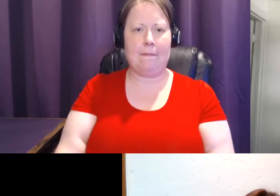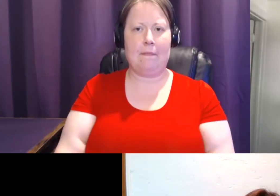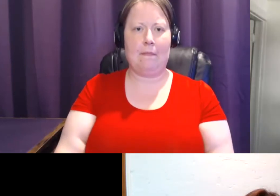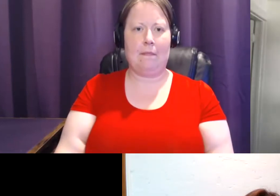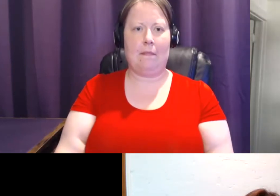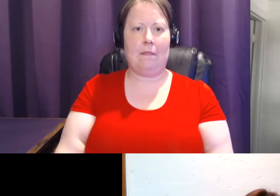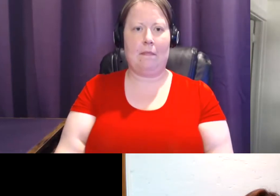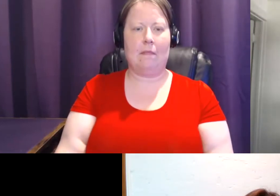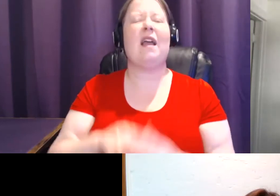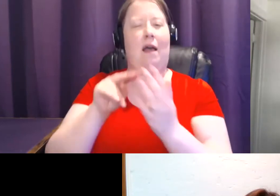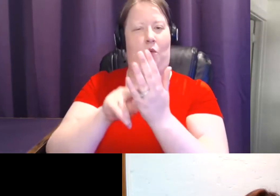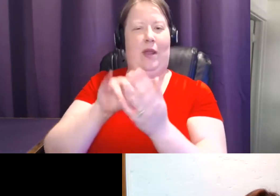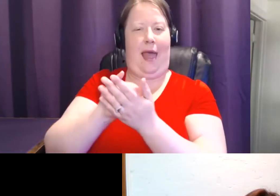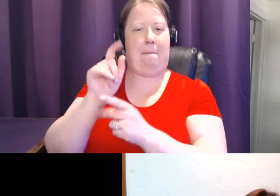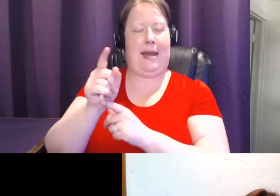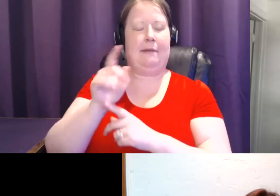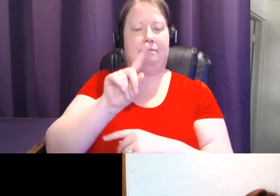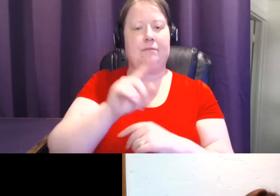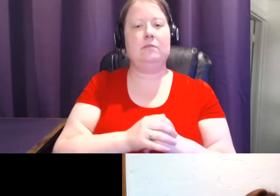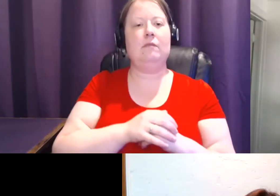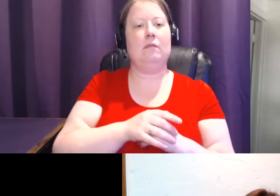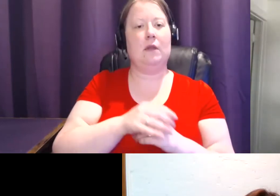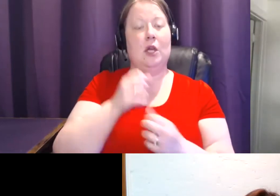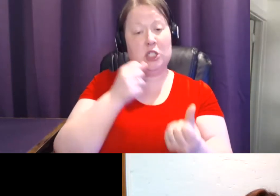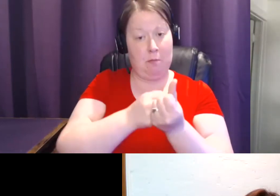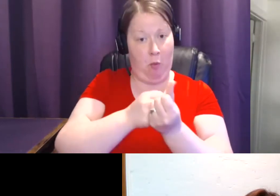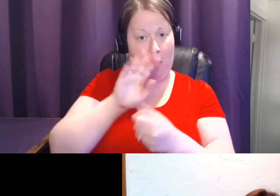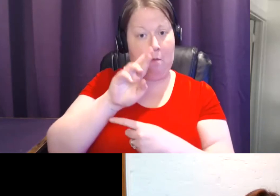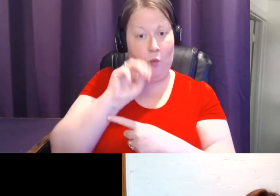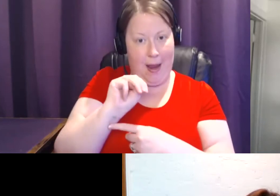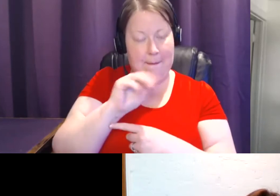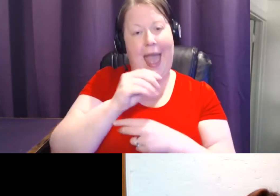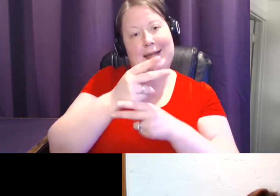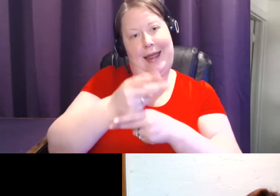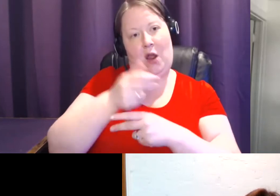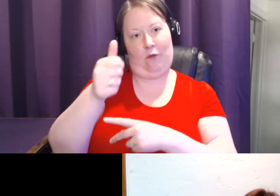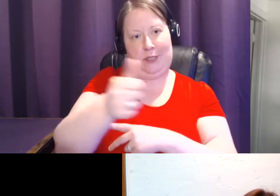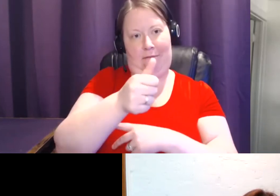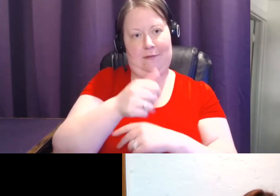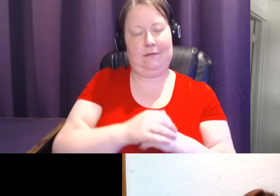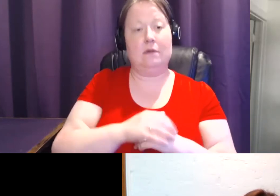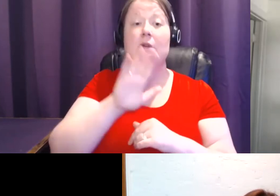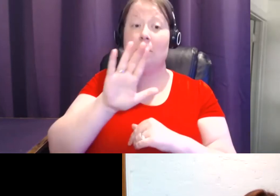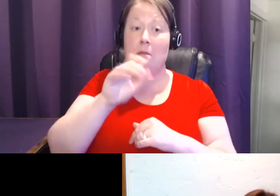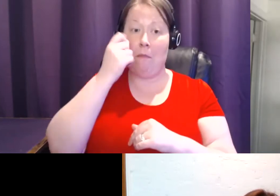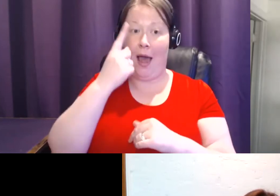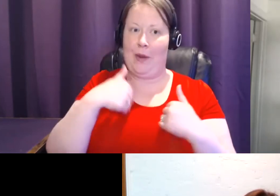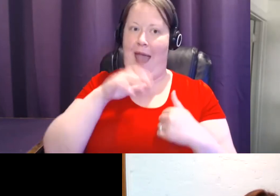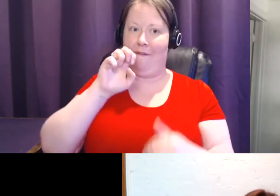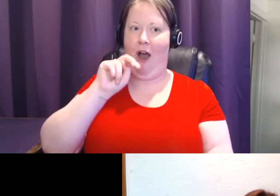I'll read the question in a minute and support Brem and take care of yourselves. But we have an encore.